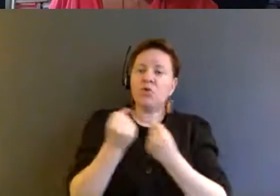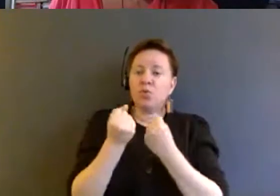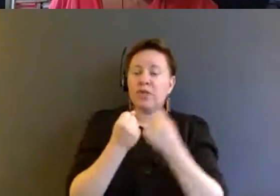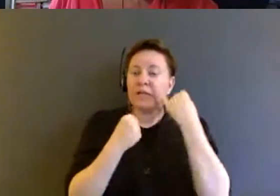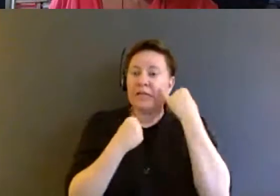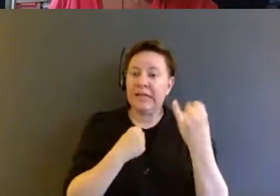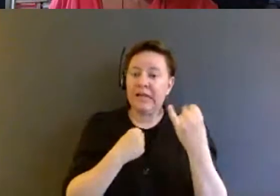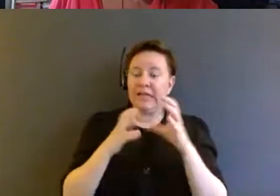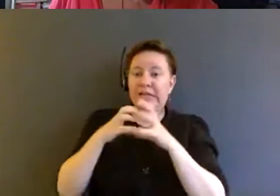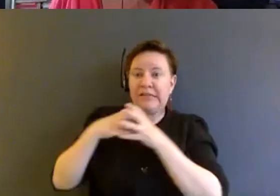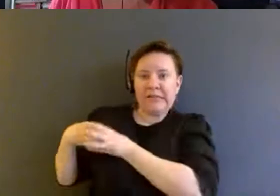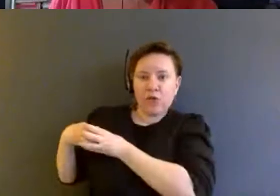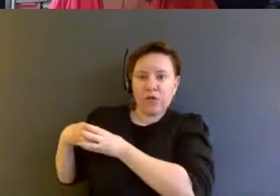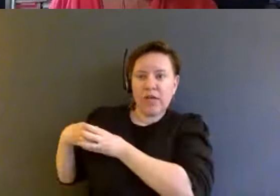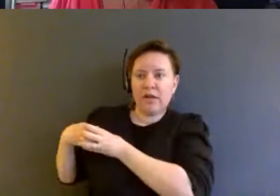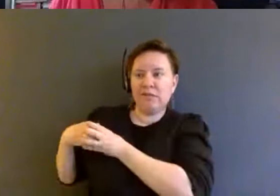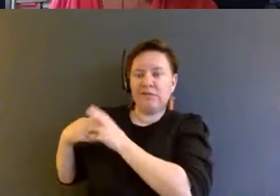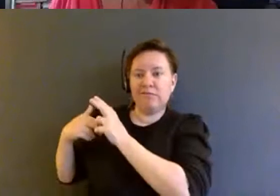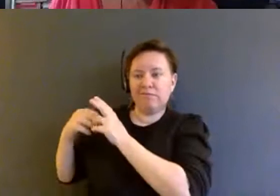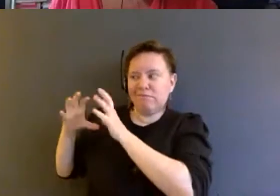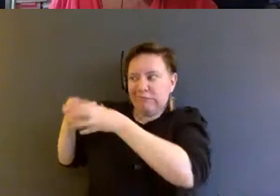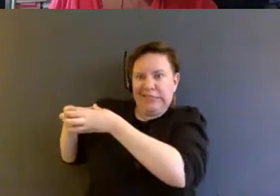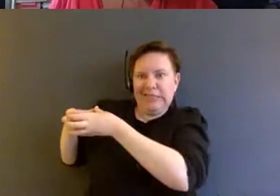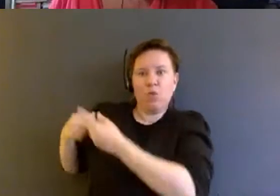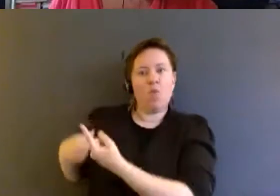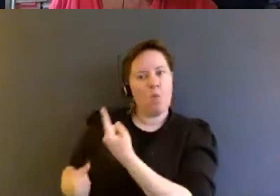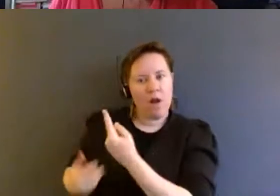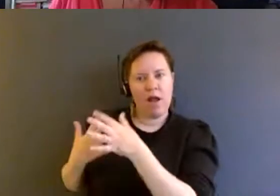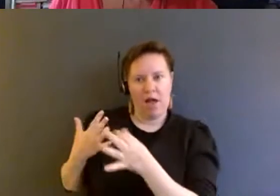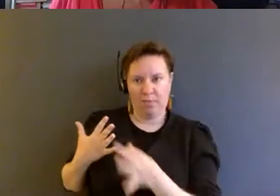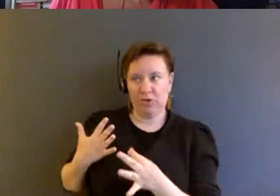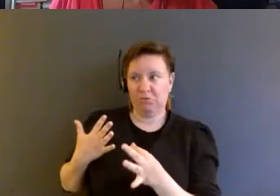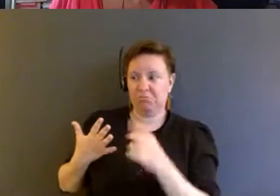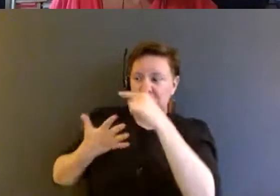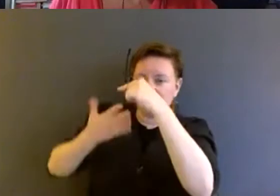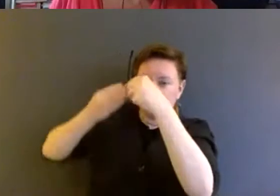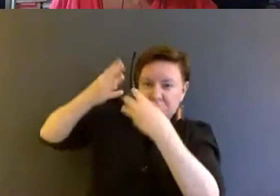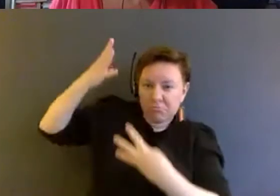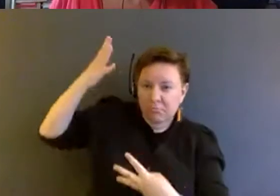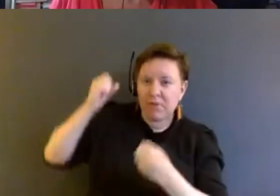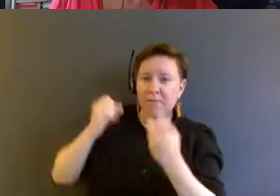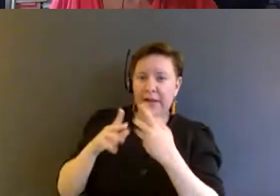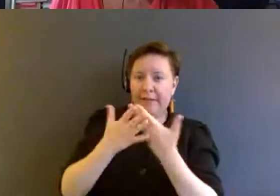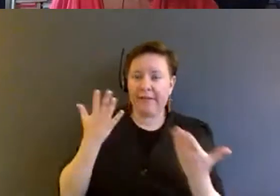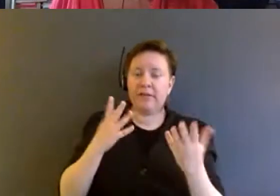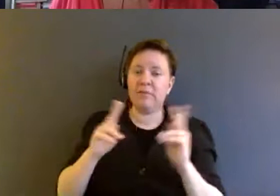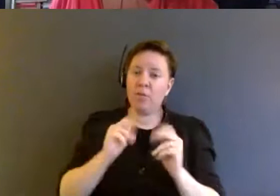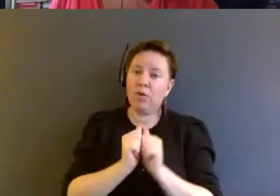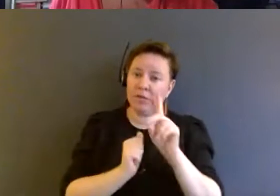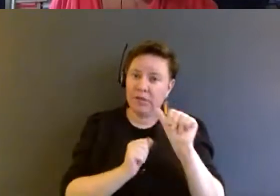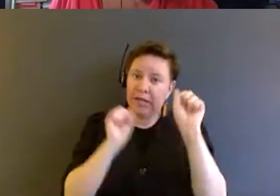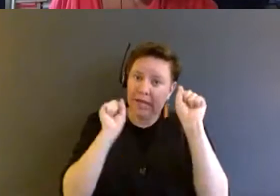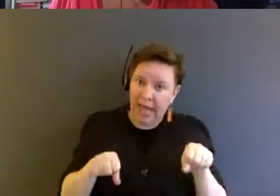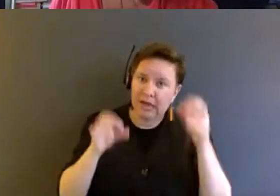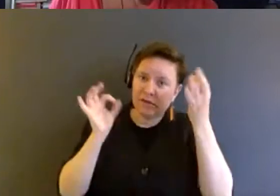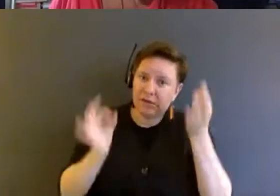segregated facility should be one of a variety of options in which people with disability can and should reside. And this is a very